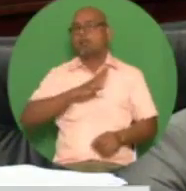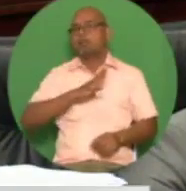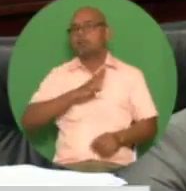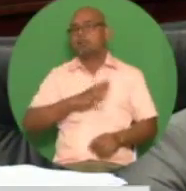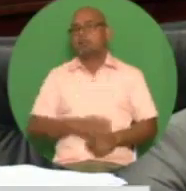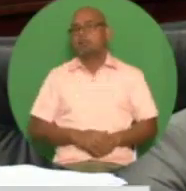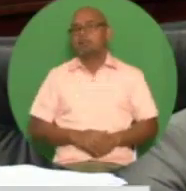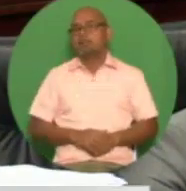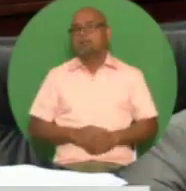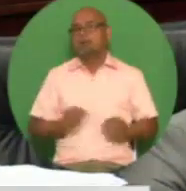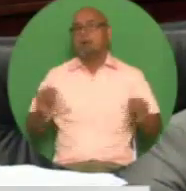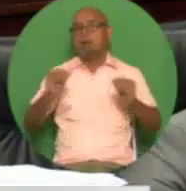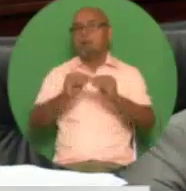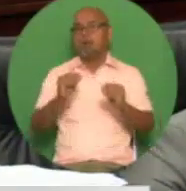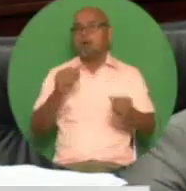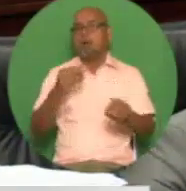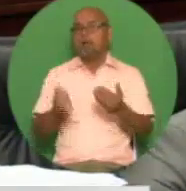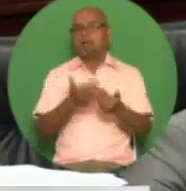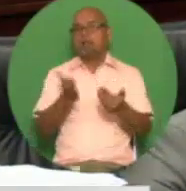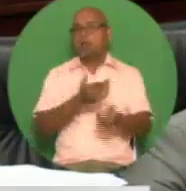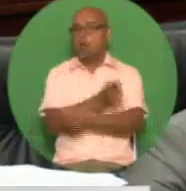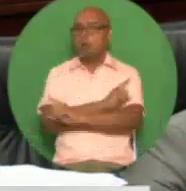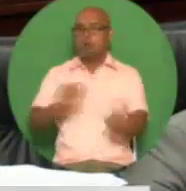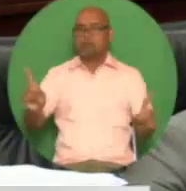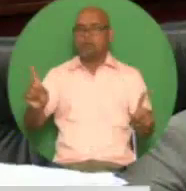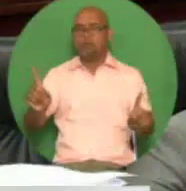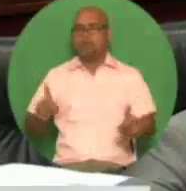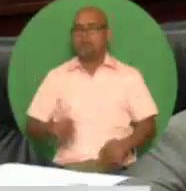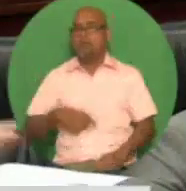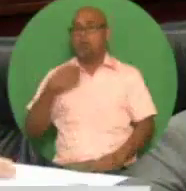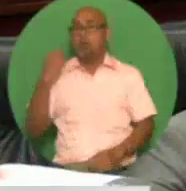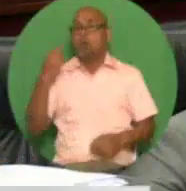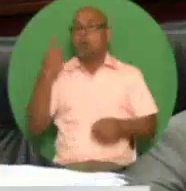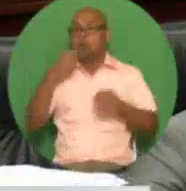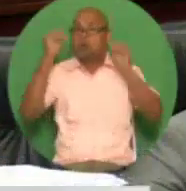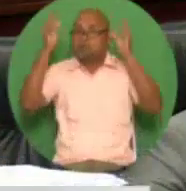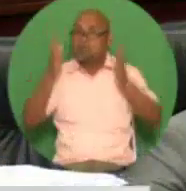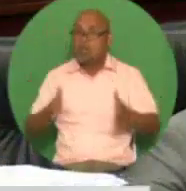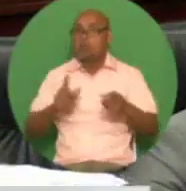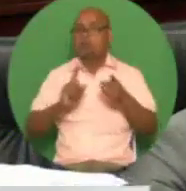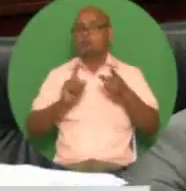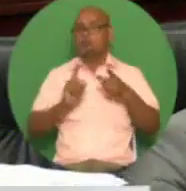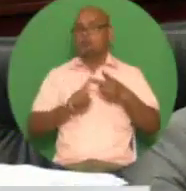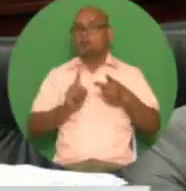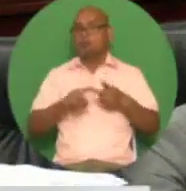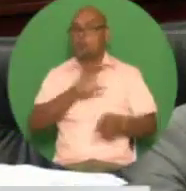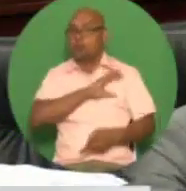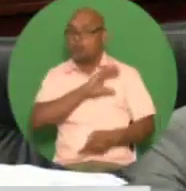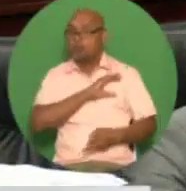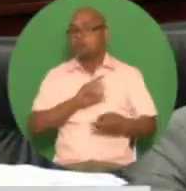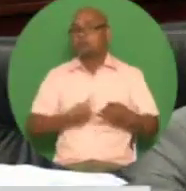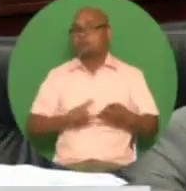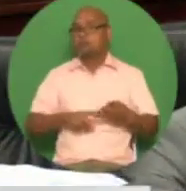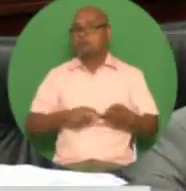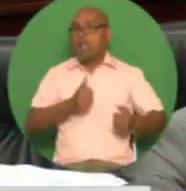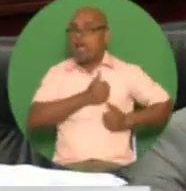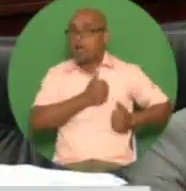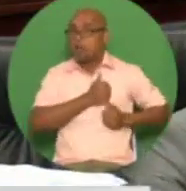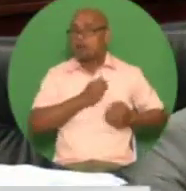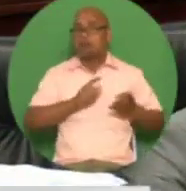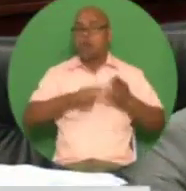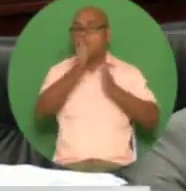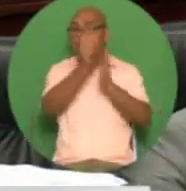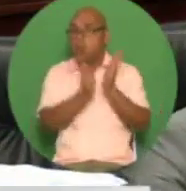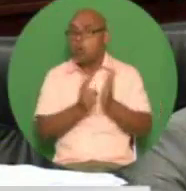this group of public servants include the civil service the teaching service the protective service and the legislature this